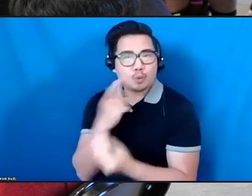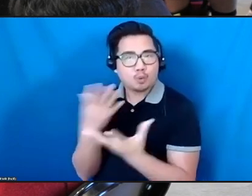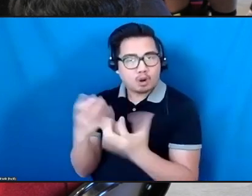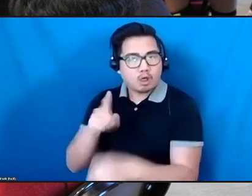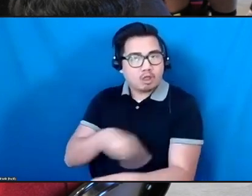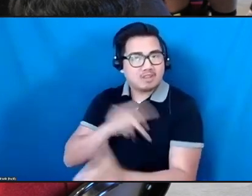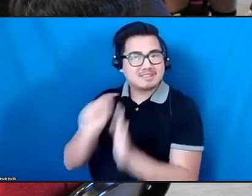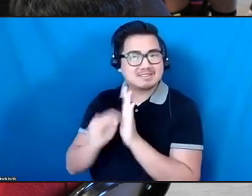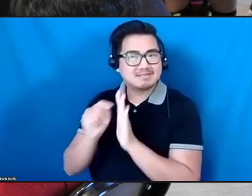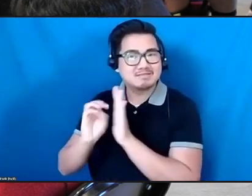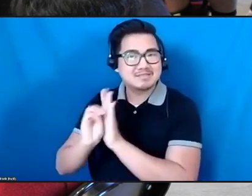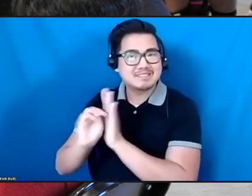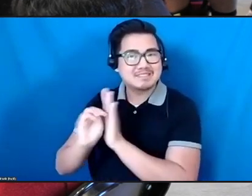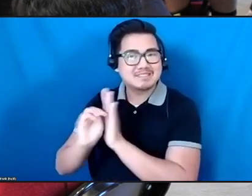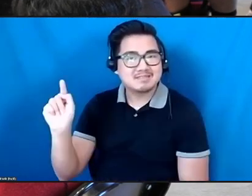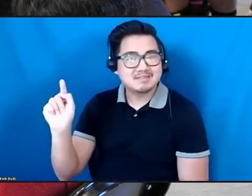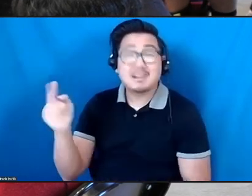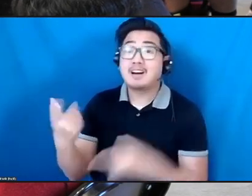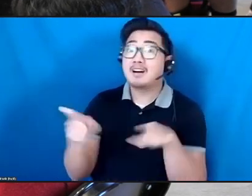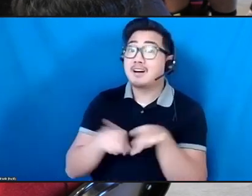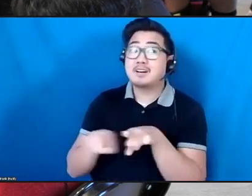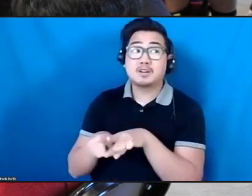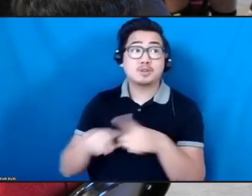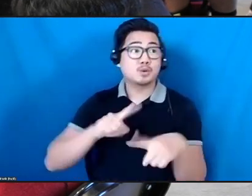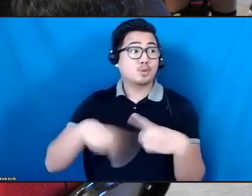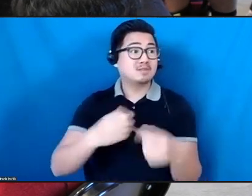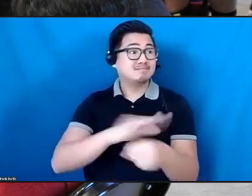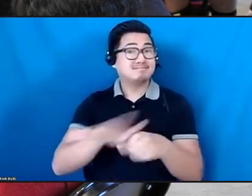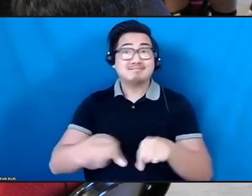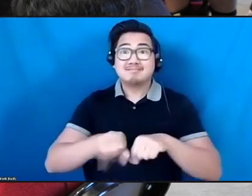to that because of the shutdowns with the institutions with COVID,